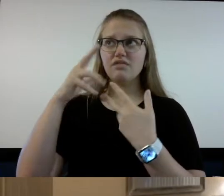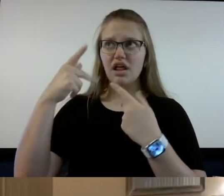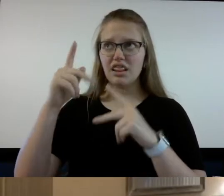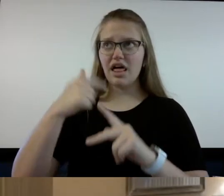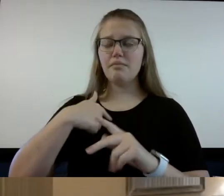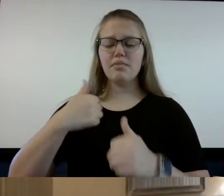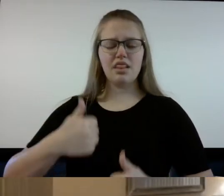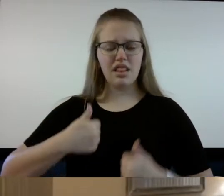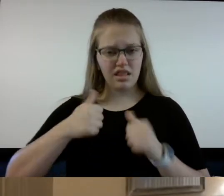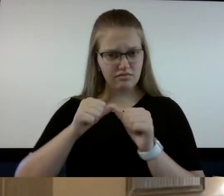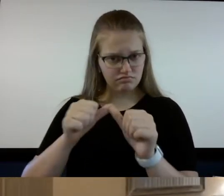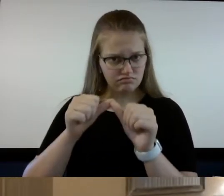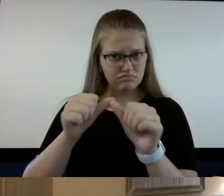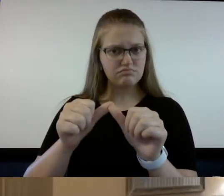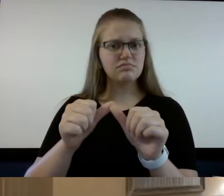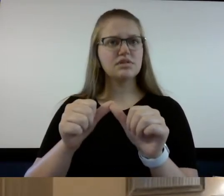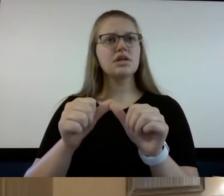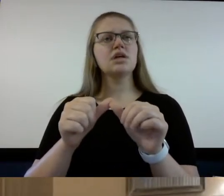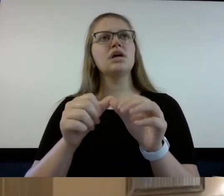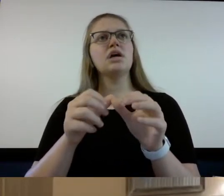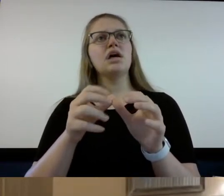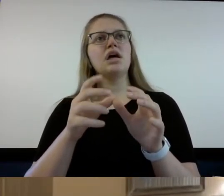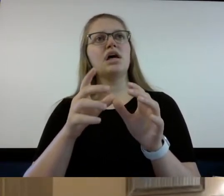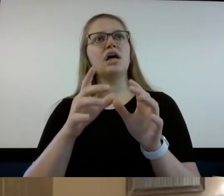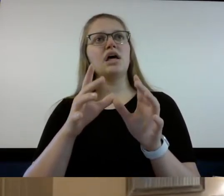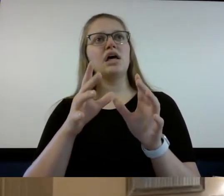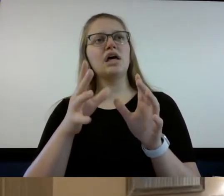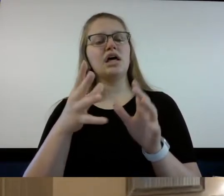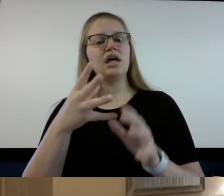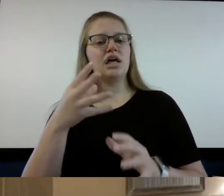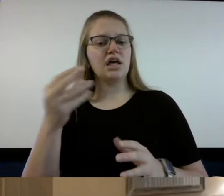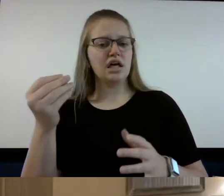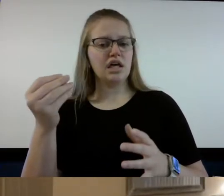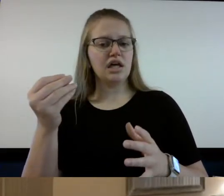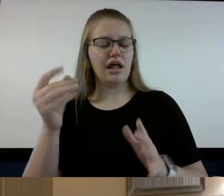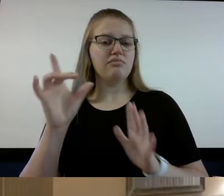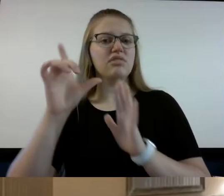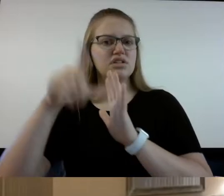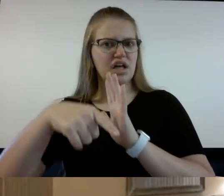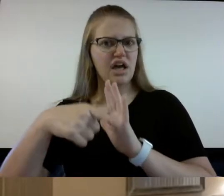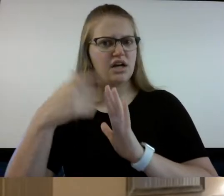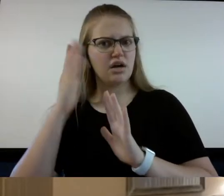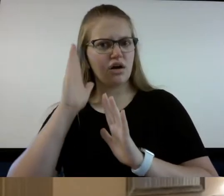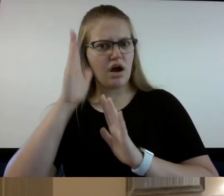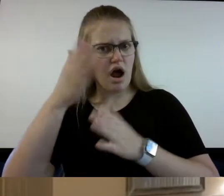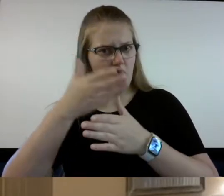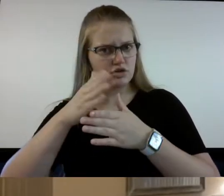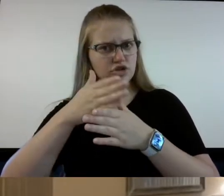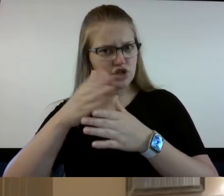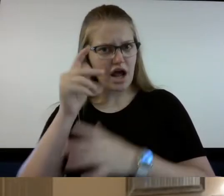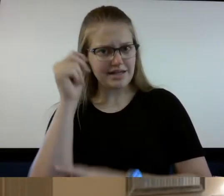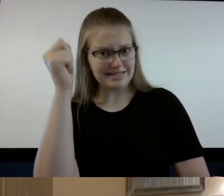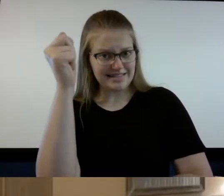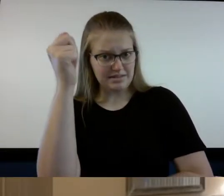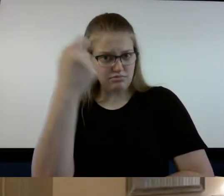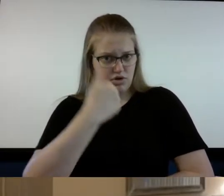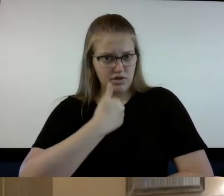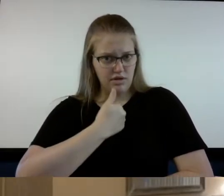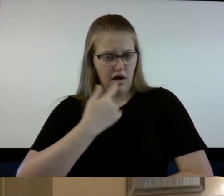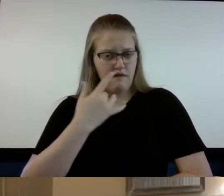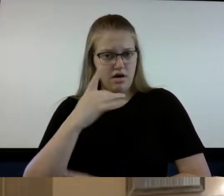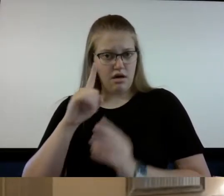and later I'll share some testimonies of things that God did